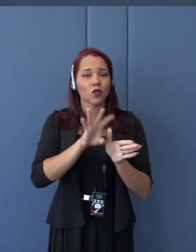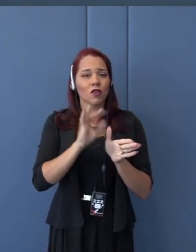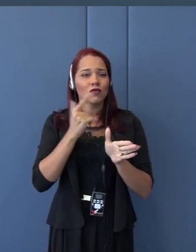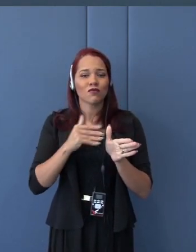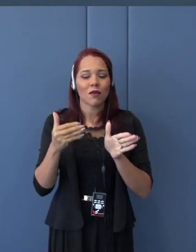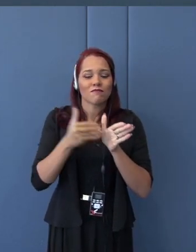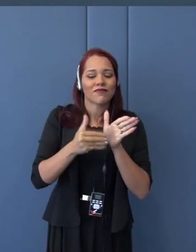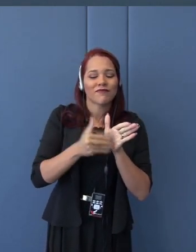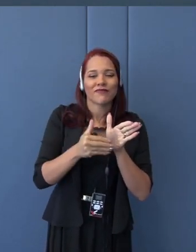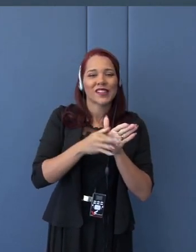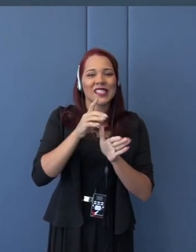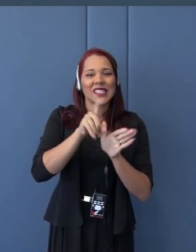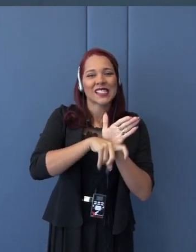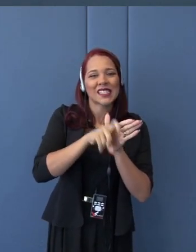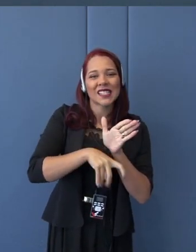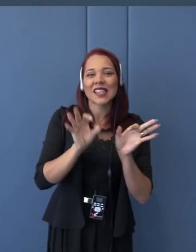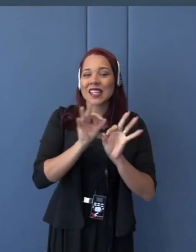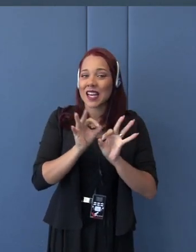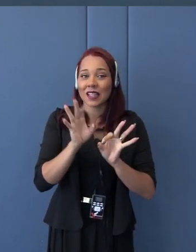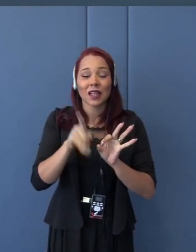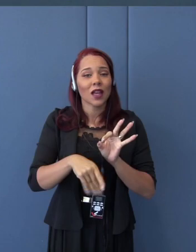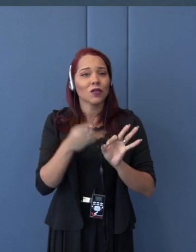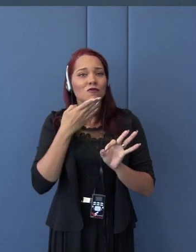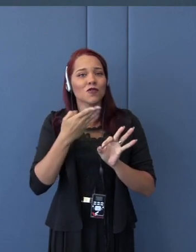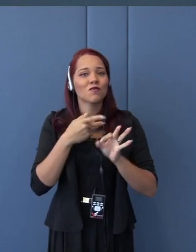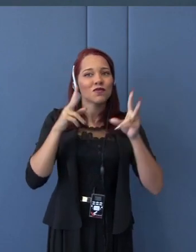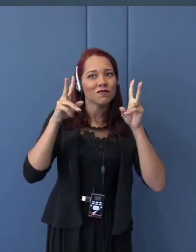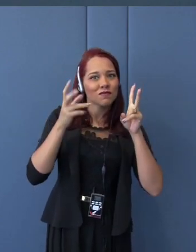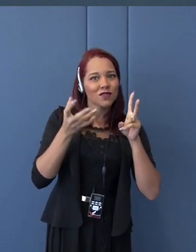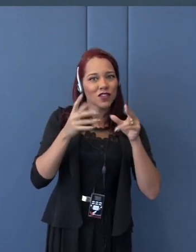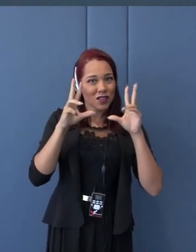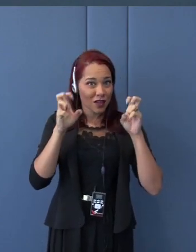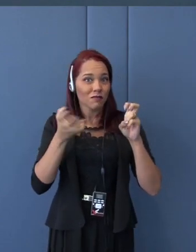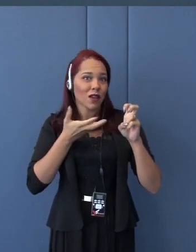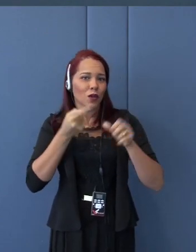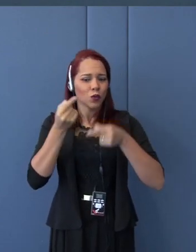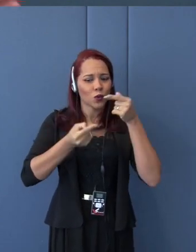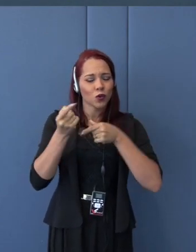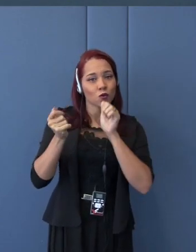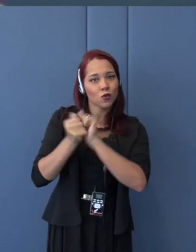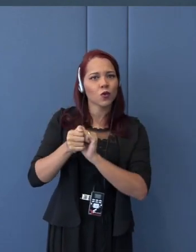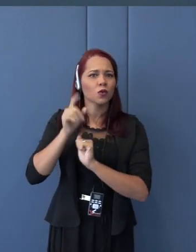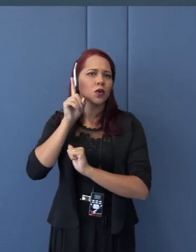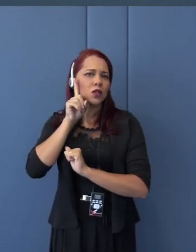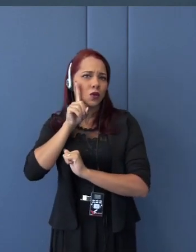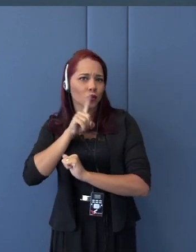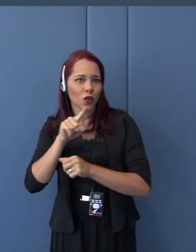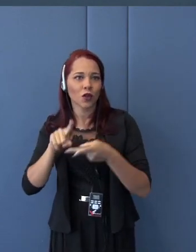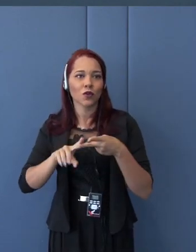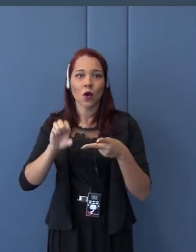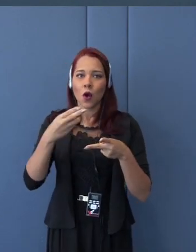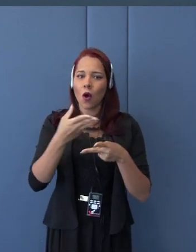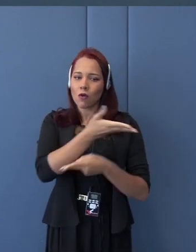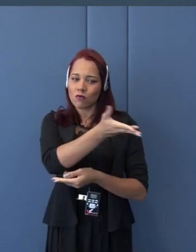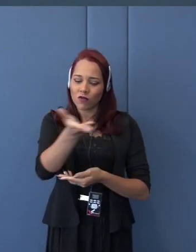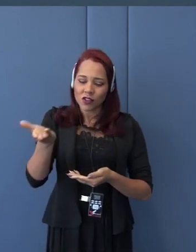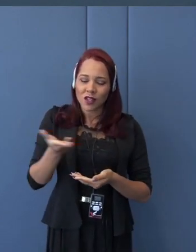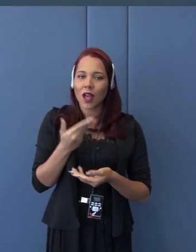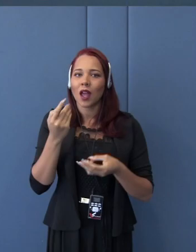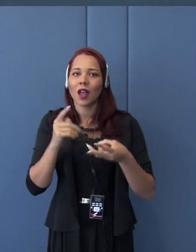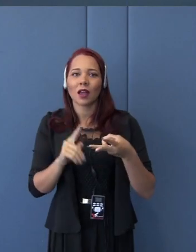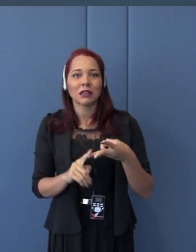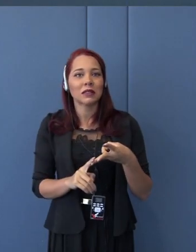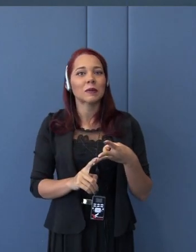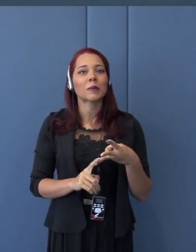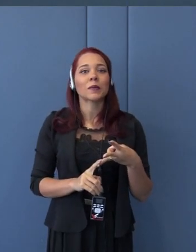kind of issue that we'd like to discuss, maybe with the United States, with the UN, even with you. But as far